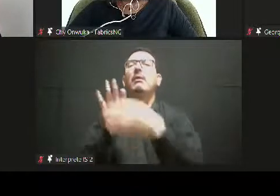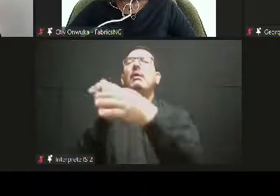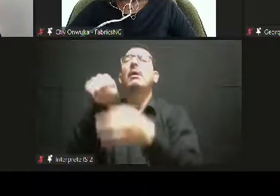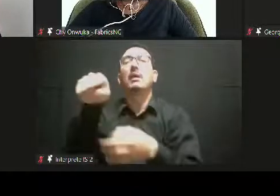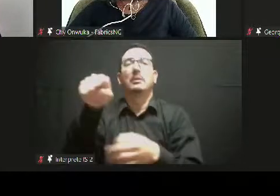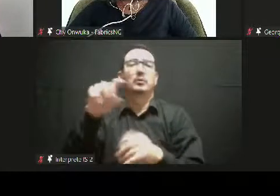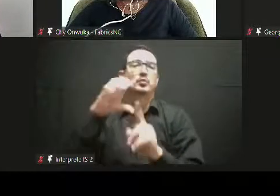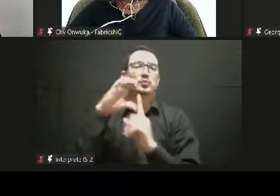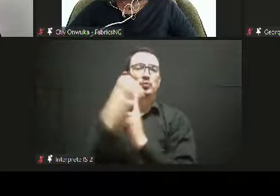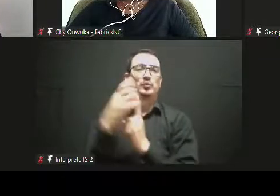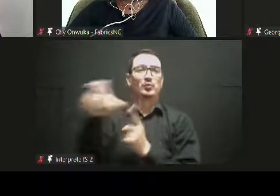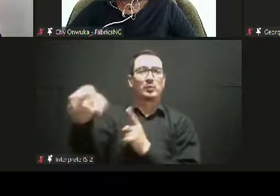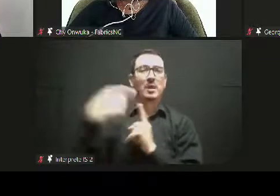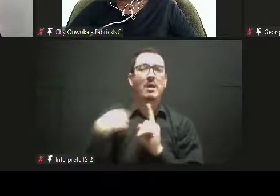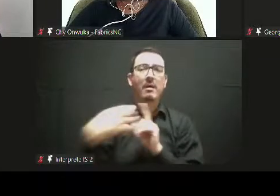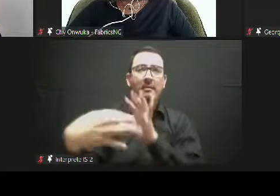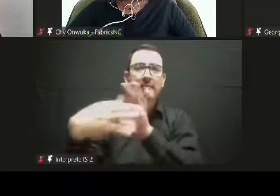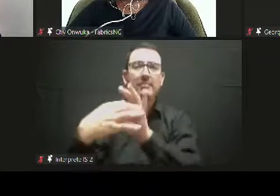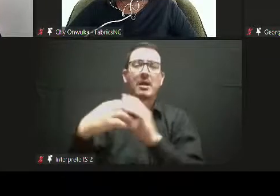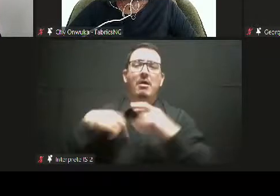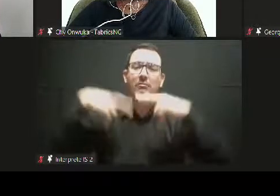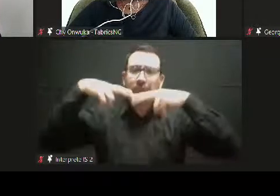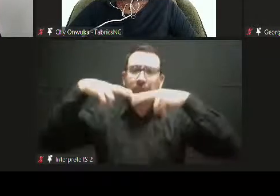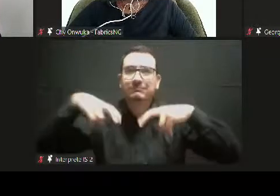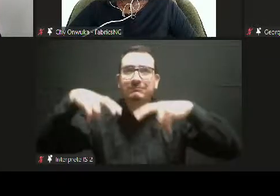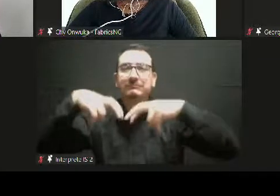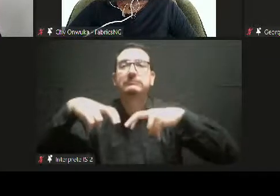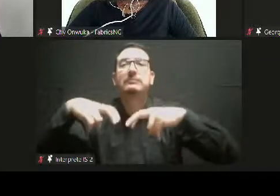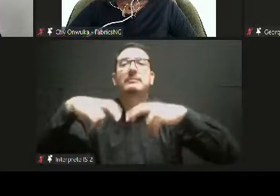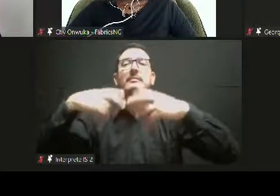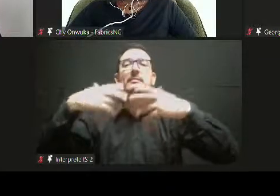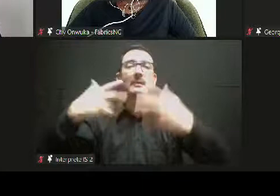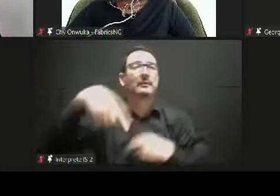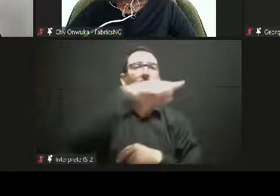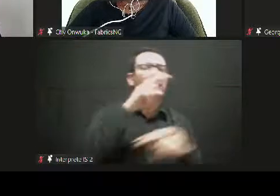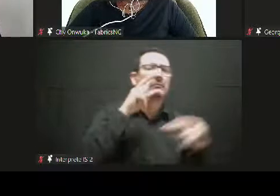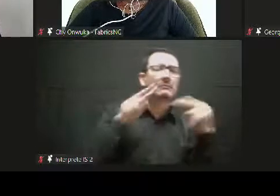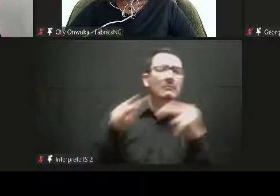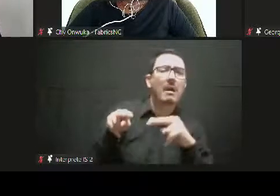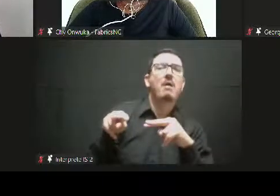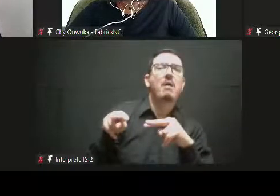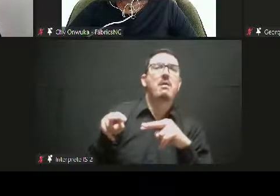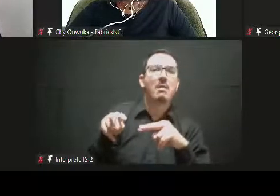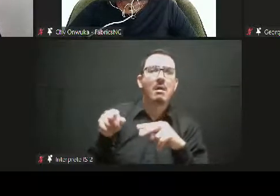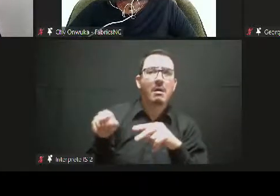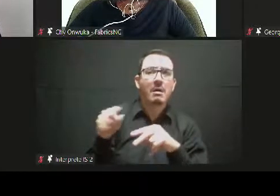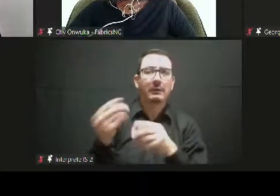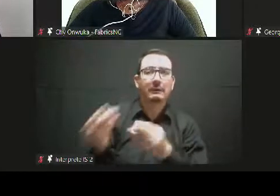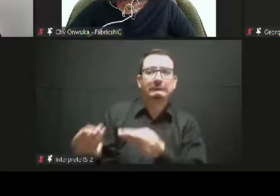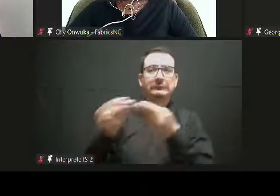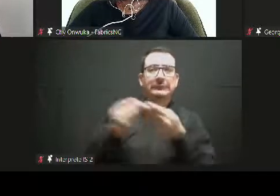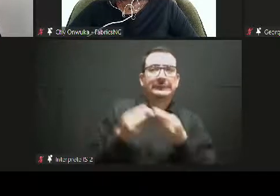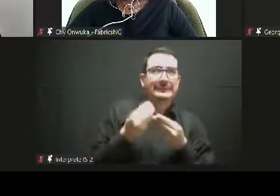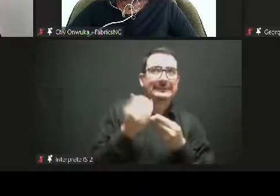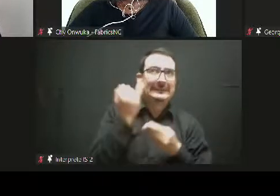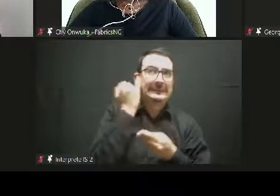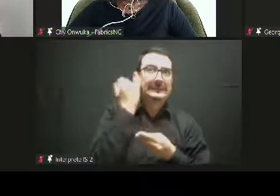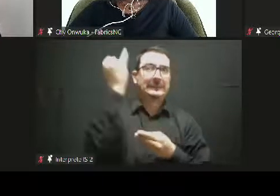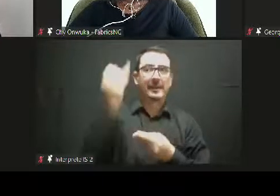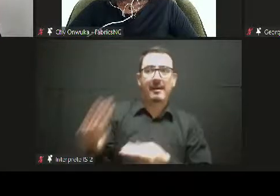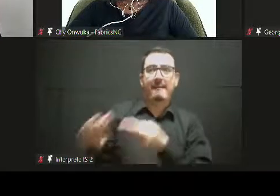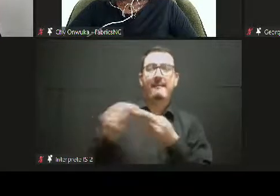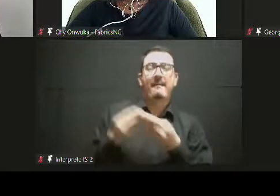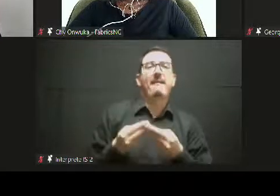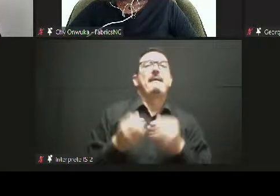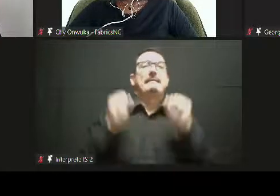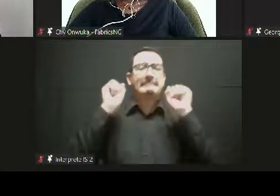because it has included an additional pillar, let's say area of intervention under cluster two,